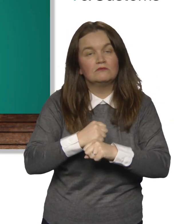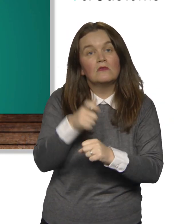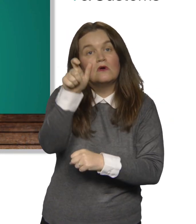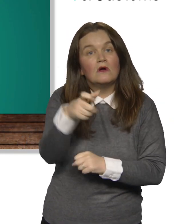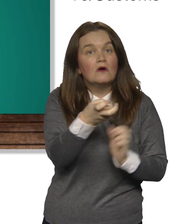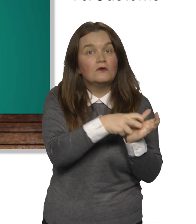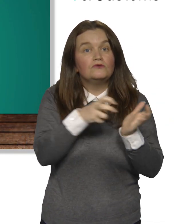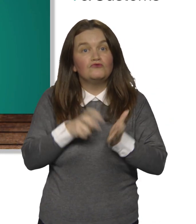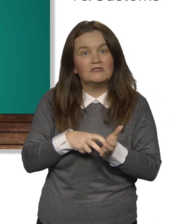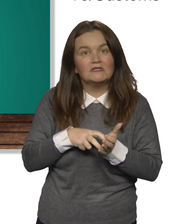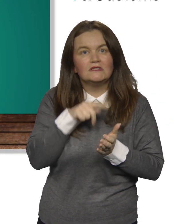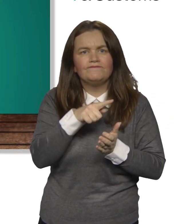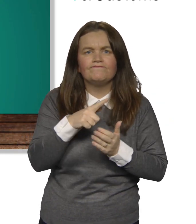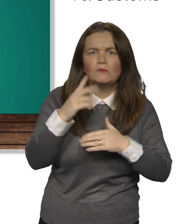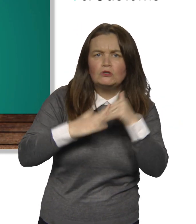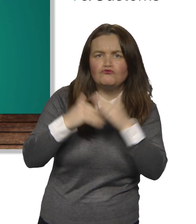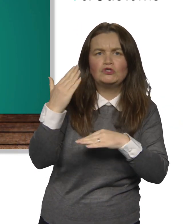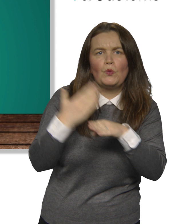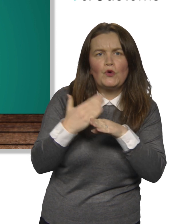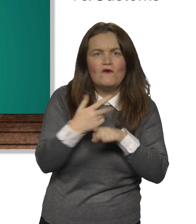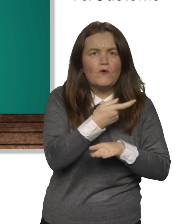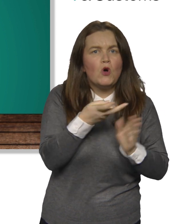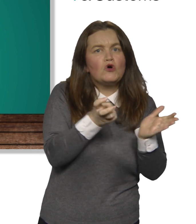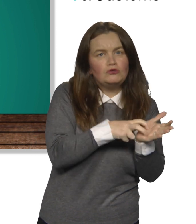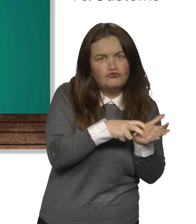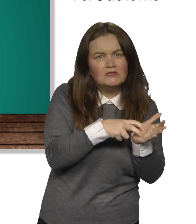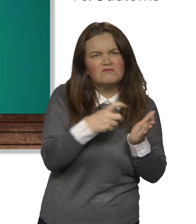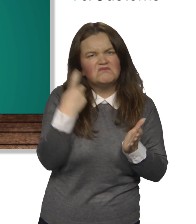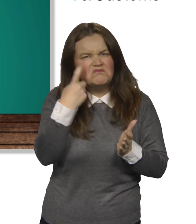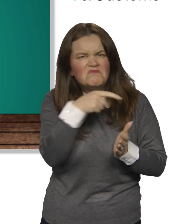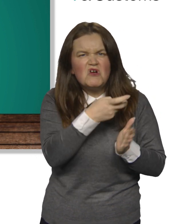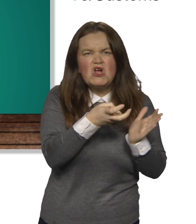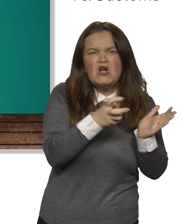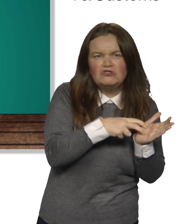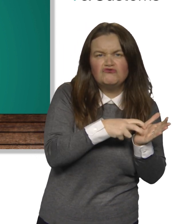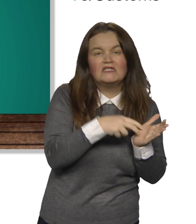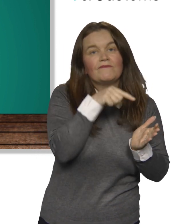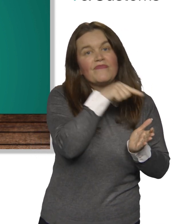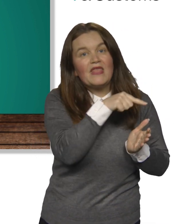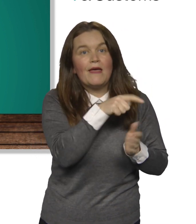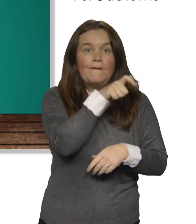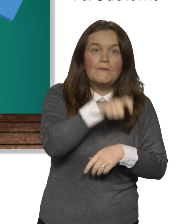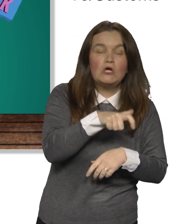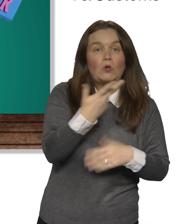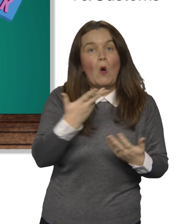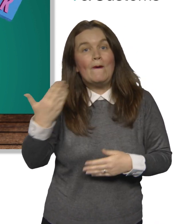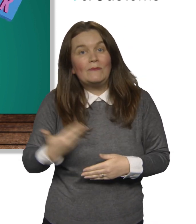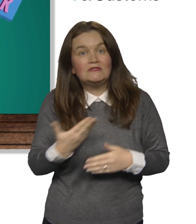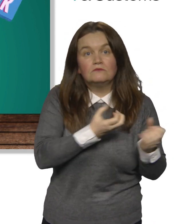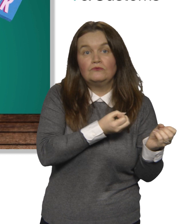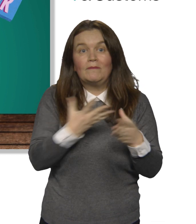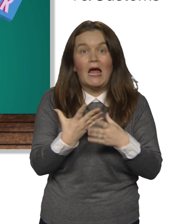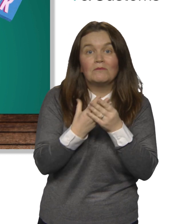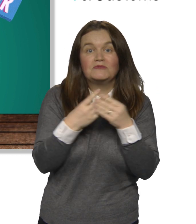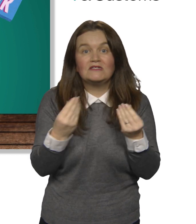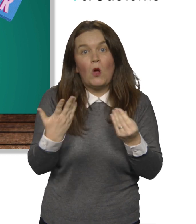subcontractor is anyone who does construction work for a contractor. And if you're wondering what a contractor is, well, they're the person or business that supplies the